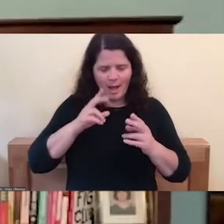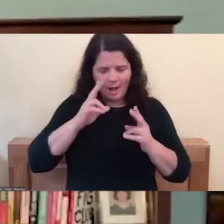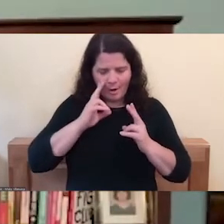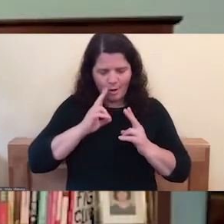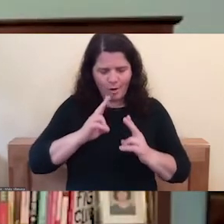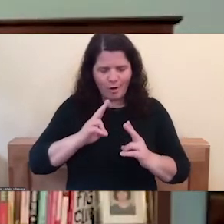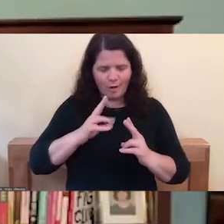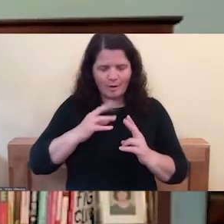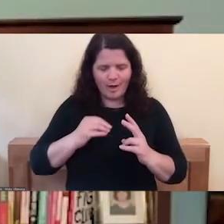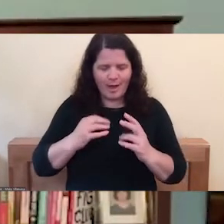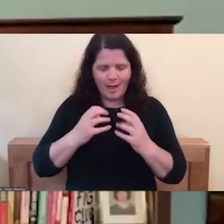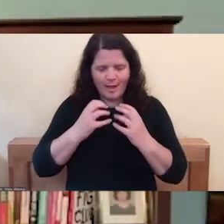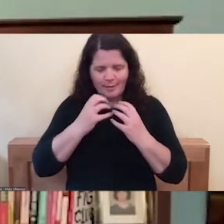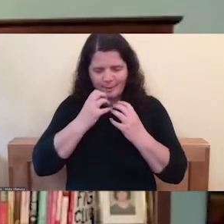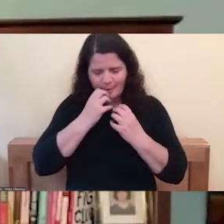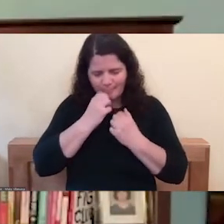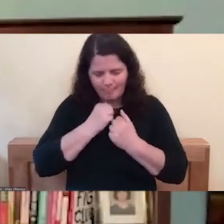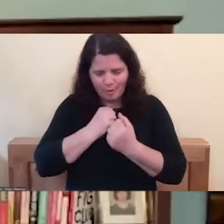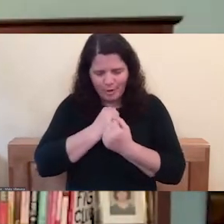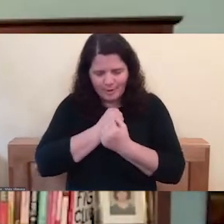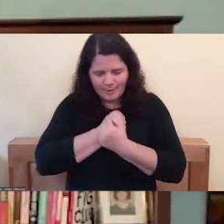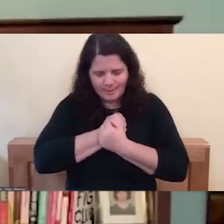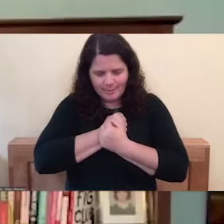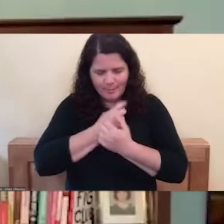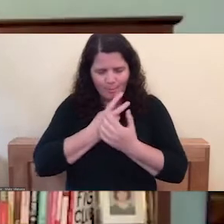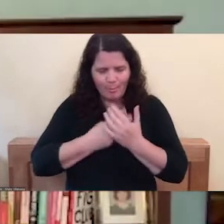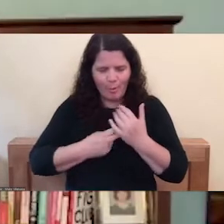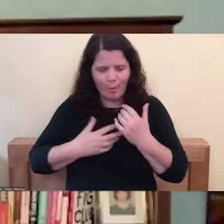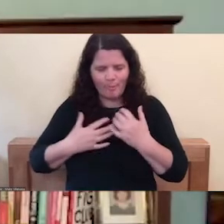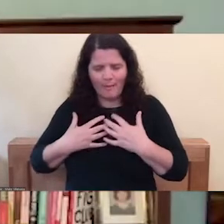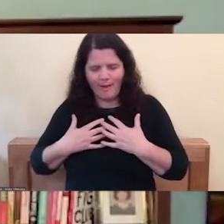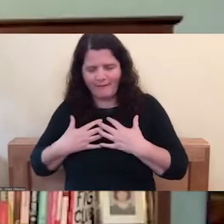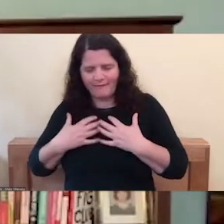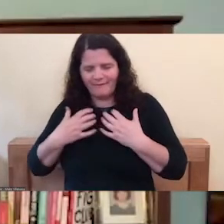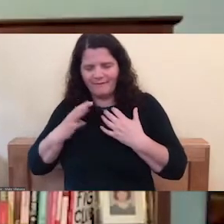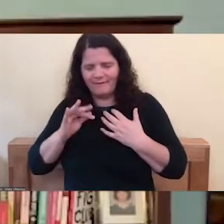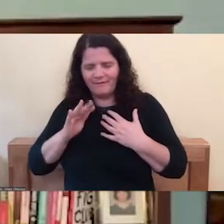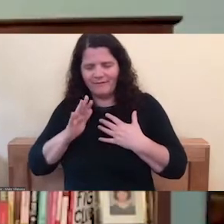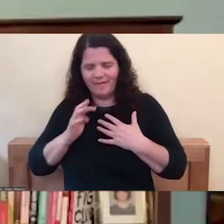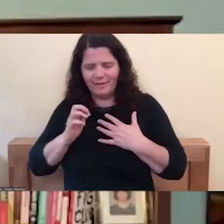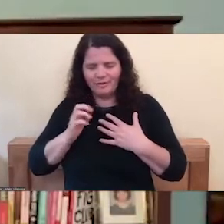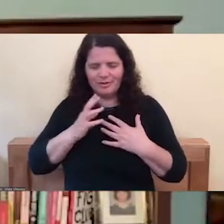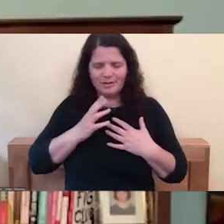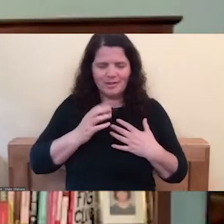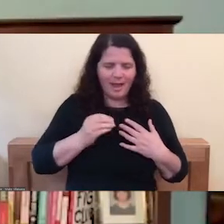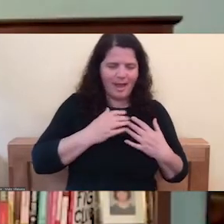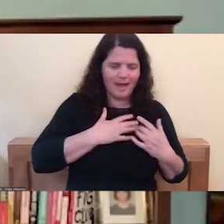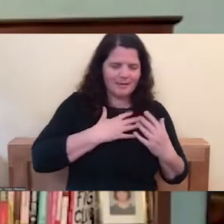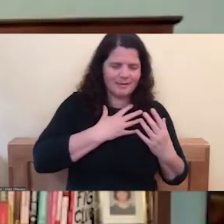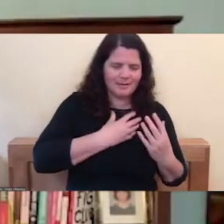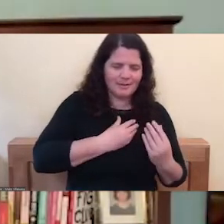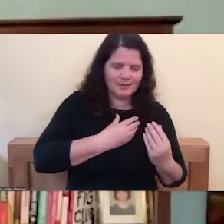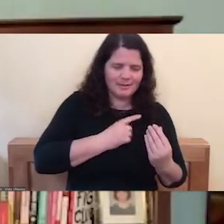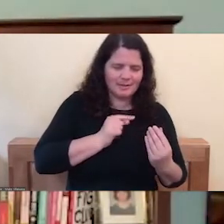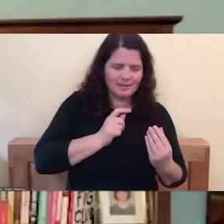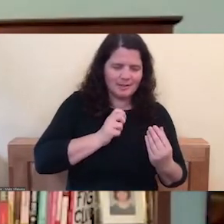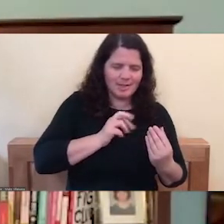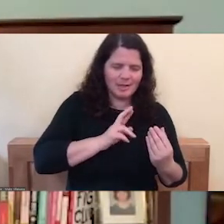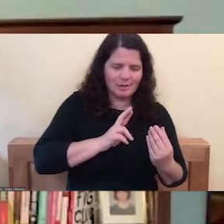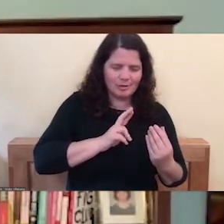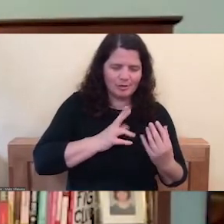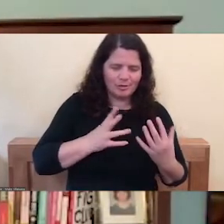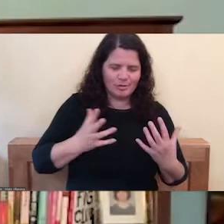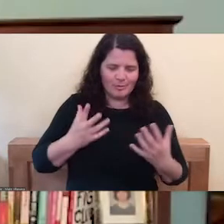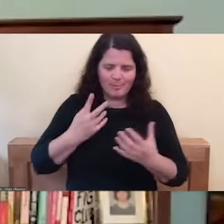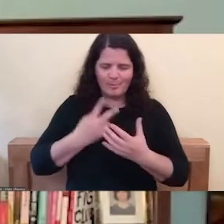and tender side. And I invite both energies to merge and integrate within me.